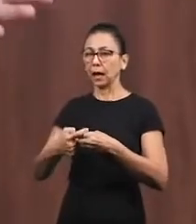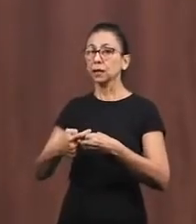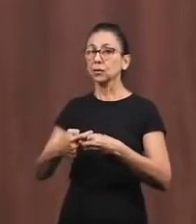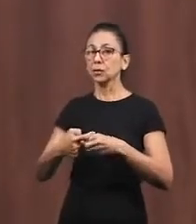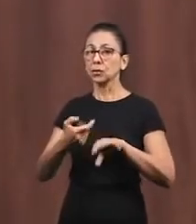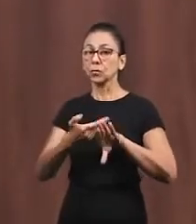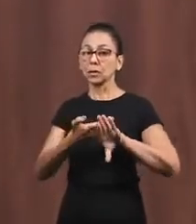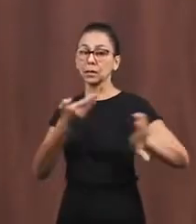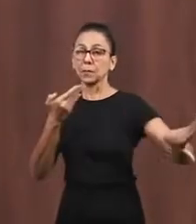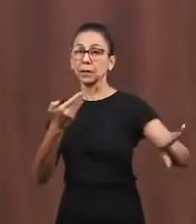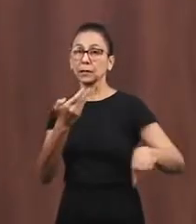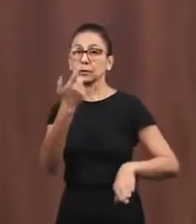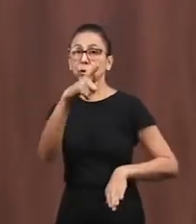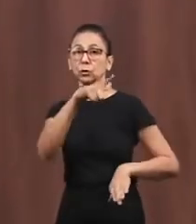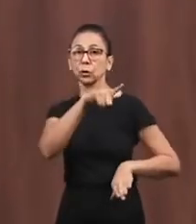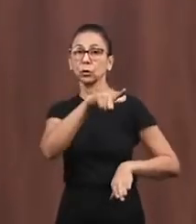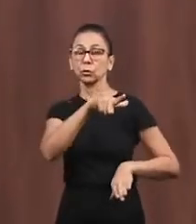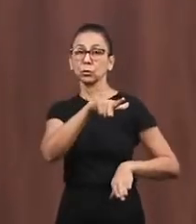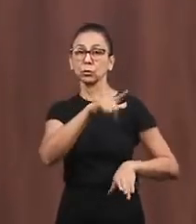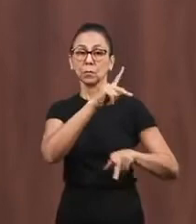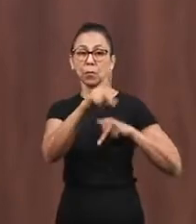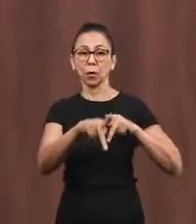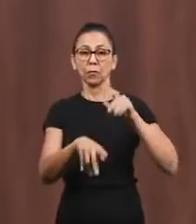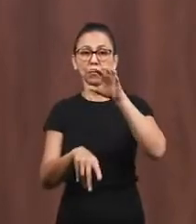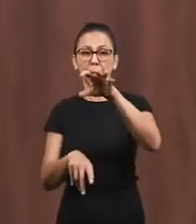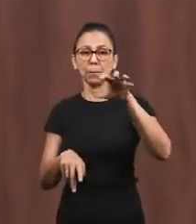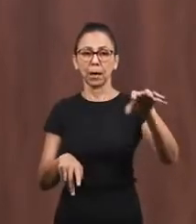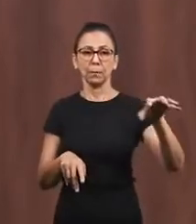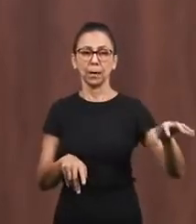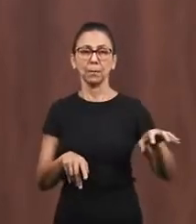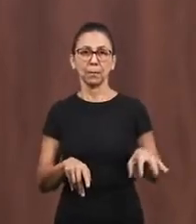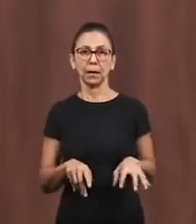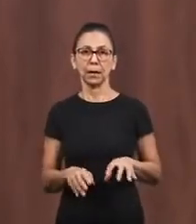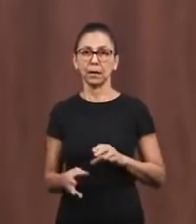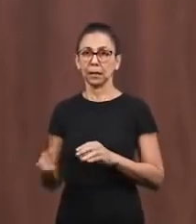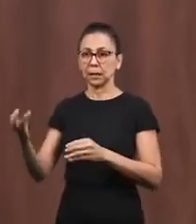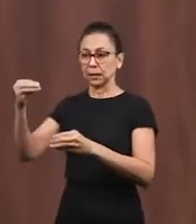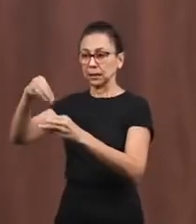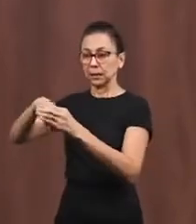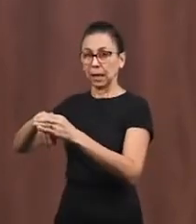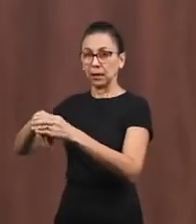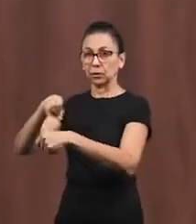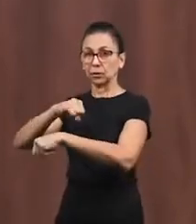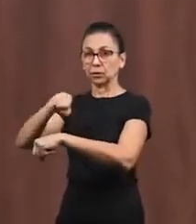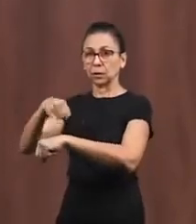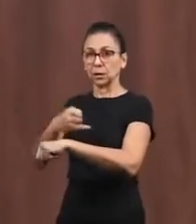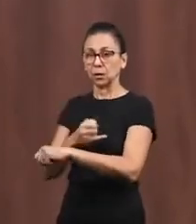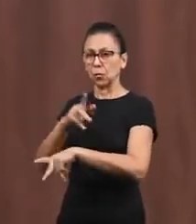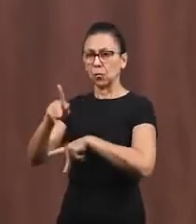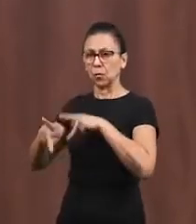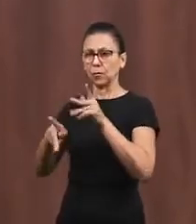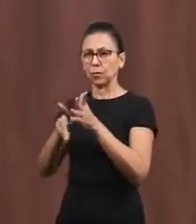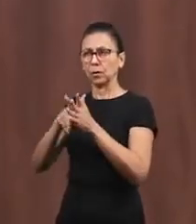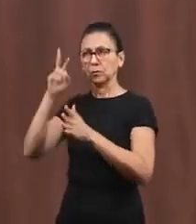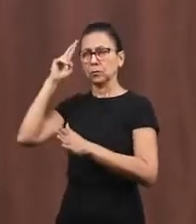was the people of God worship to the Lord and the laws that God established for his people